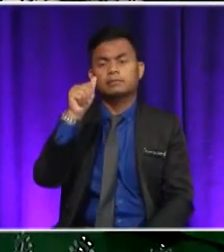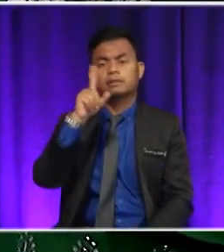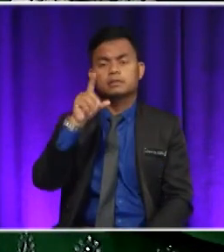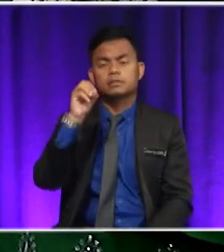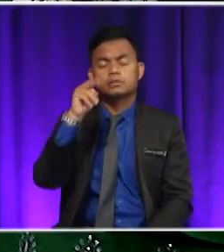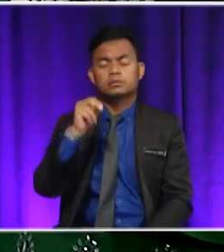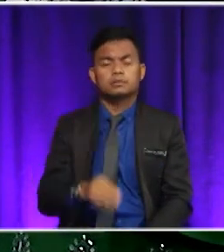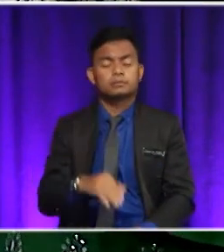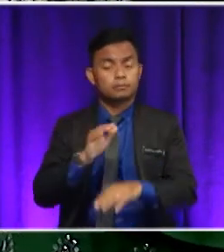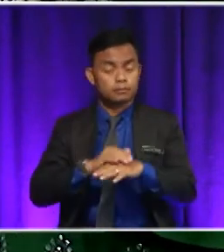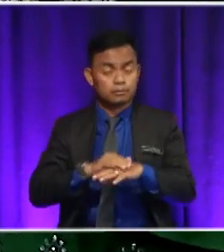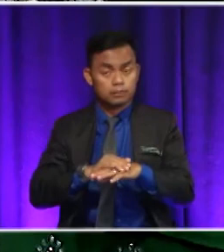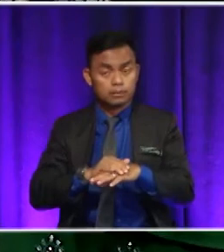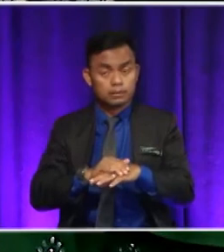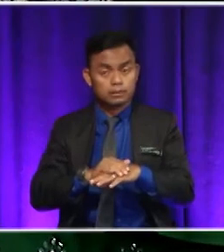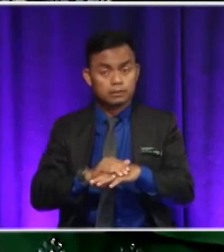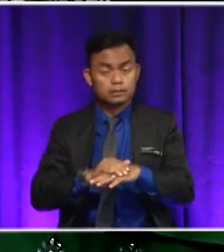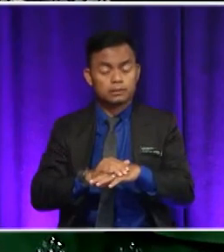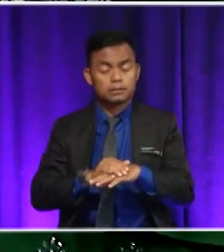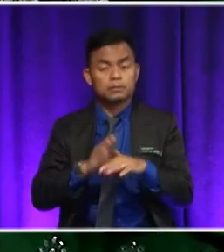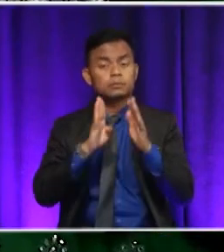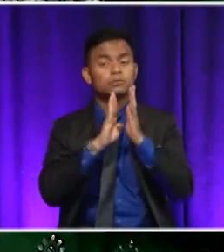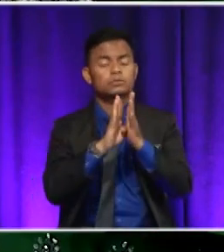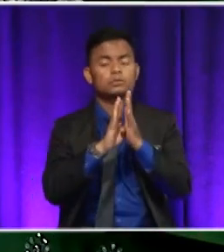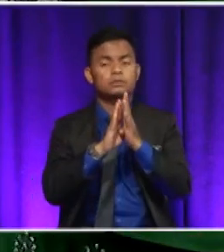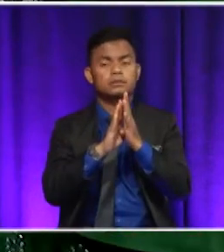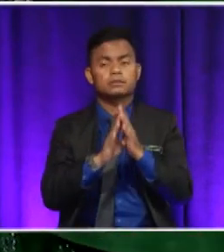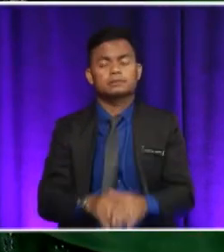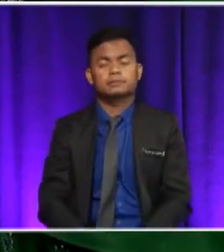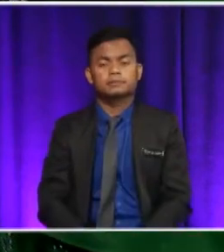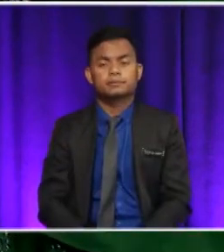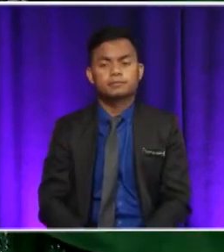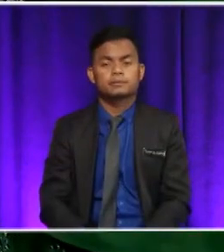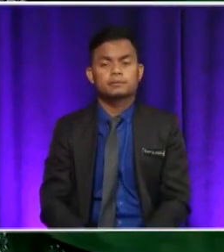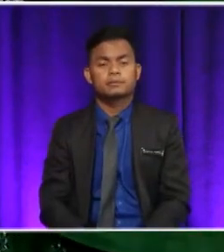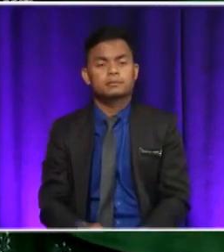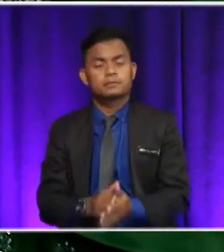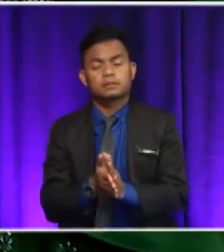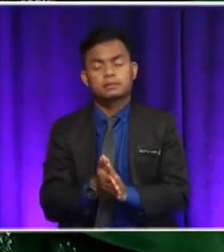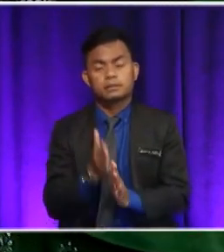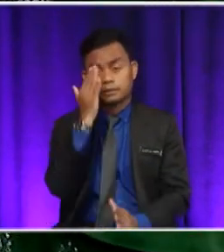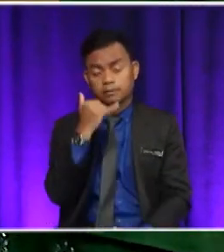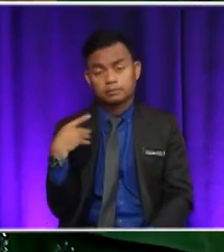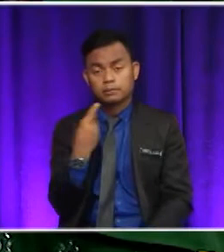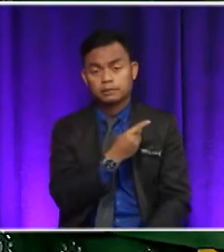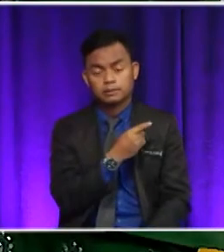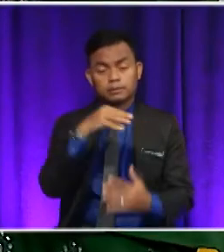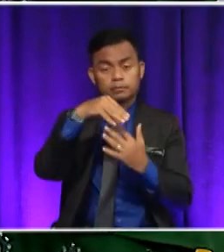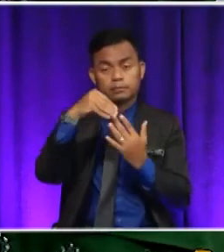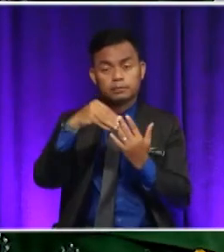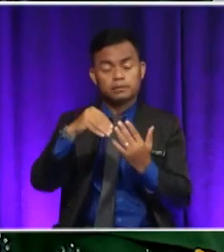that you can find in the text. So again, viewers at home, as we are reviewing why we choose C as the answer,